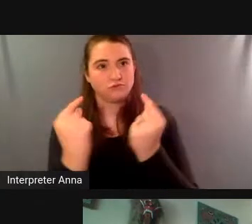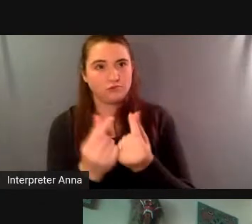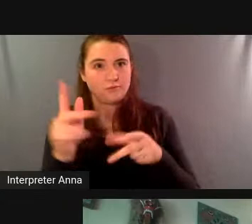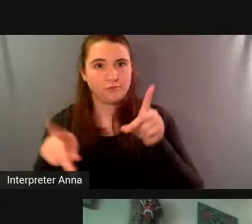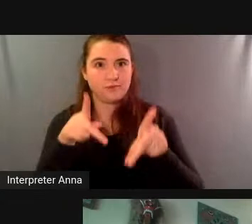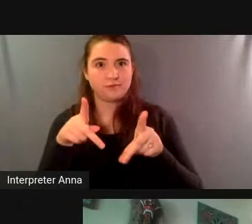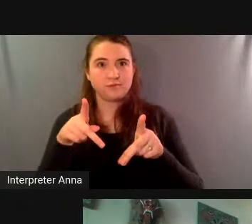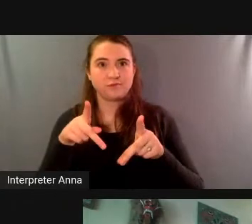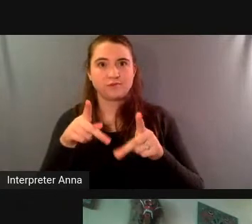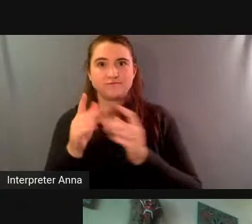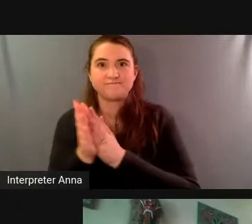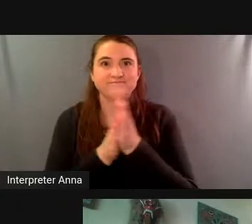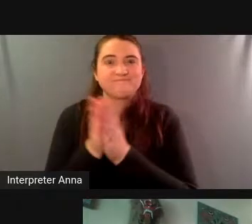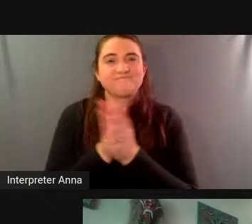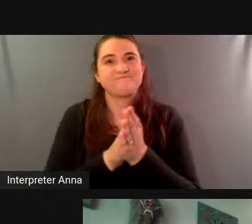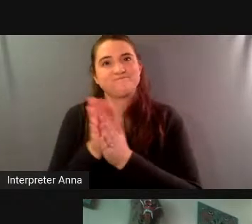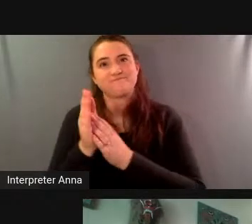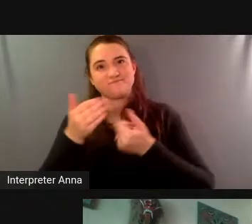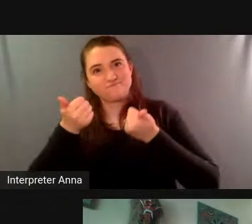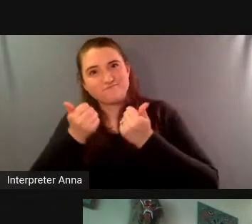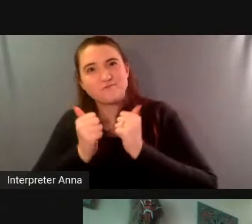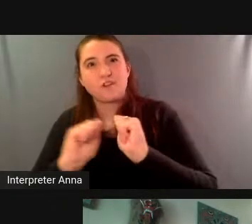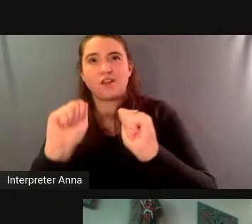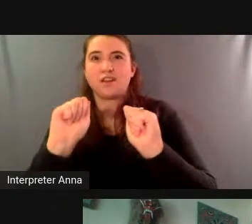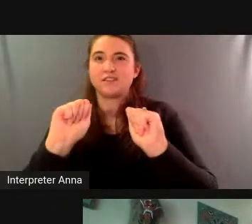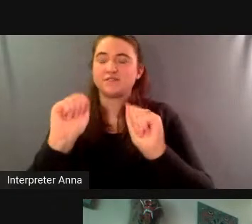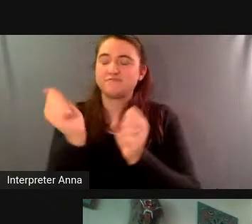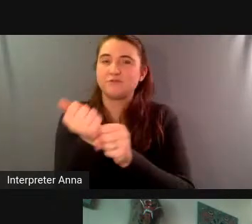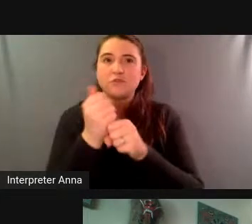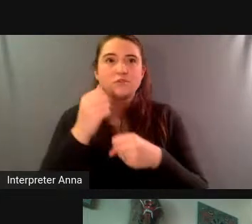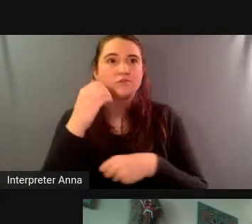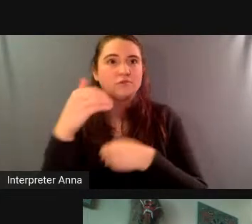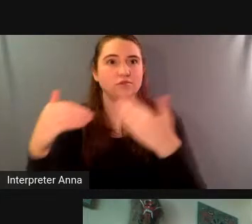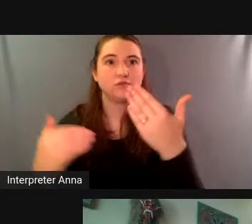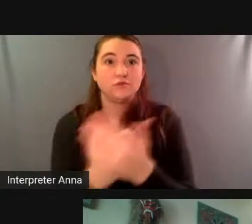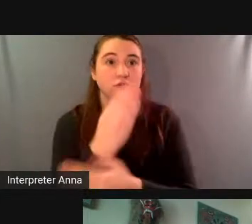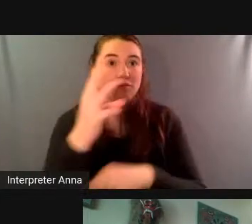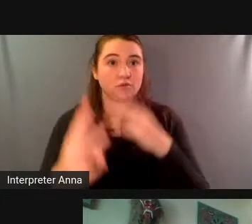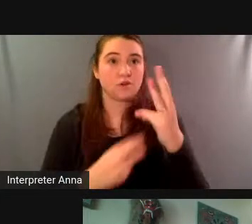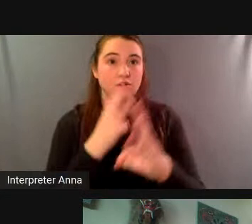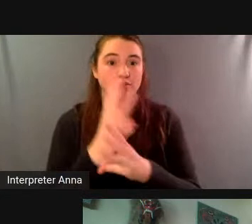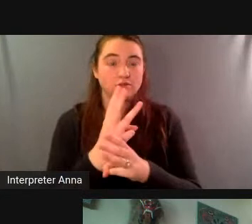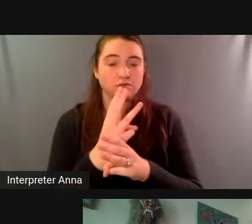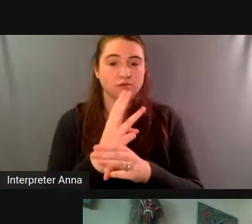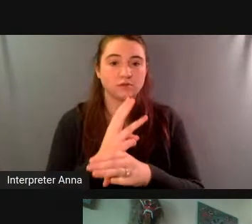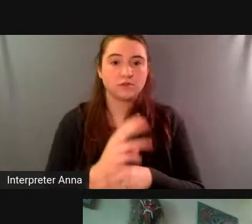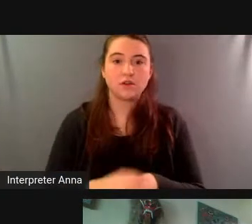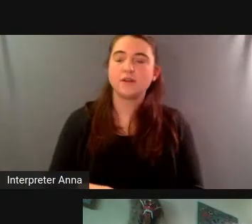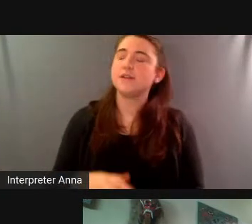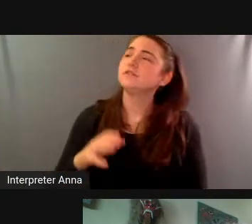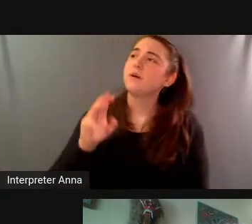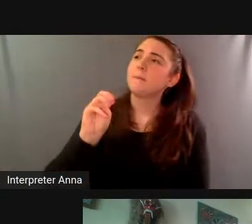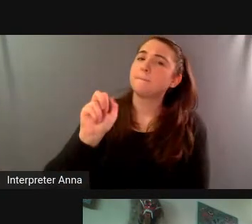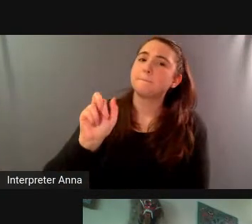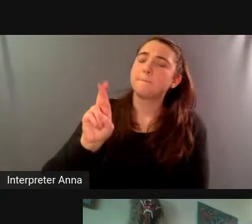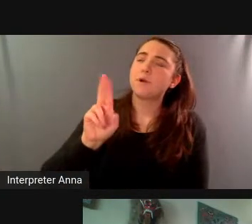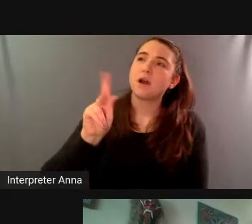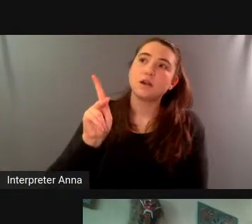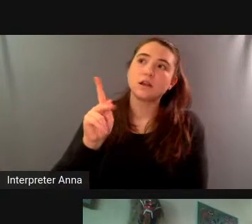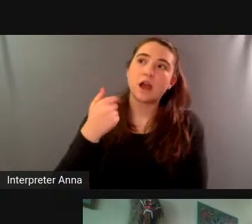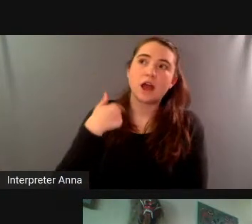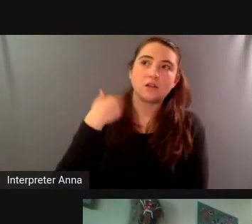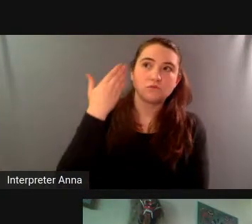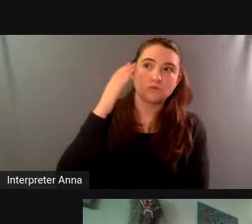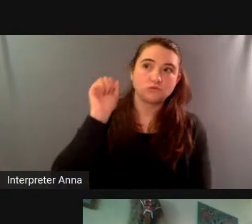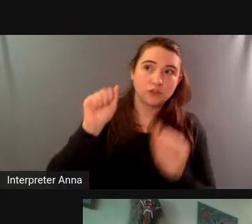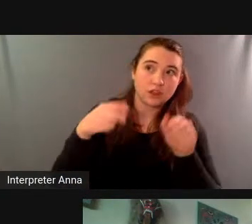literally reimagine a world uh mark i don't know if you're still having trouble with audio but if you can hear me um